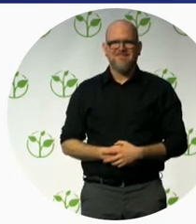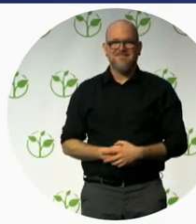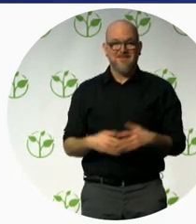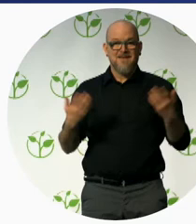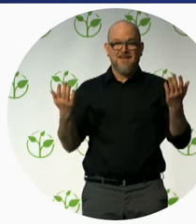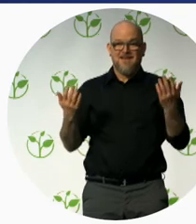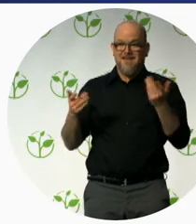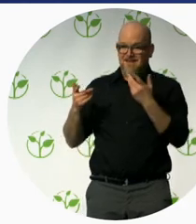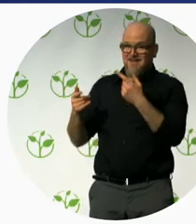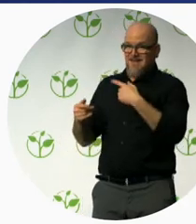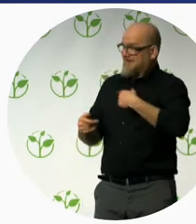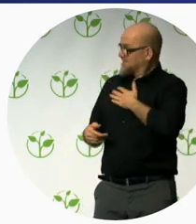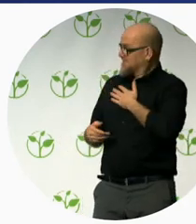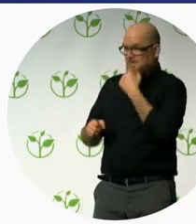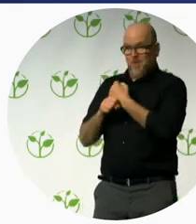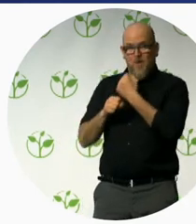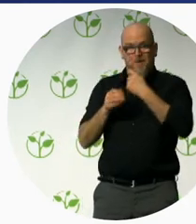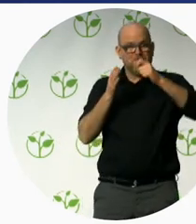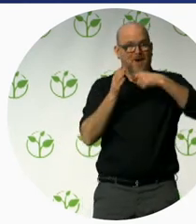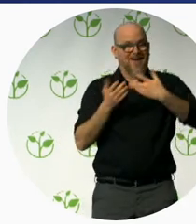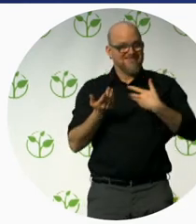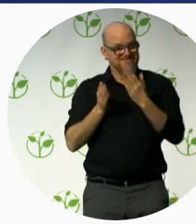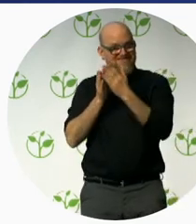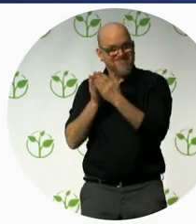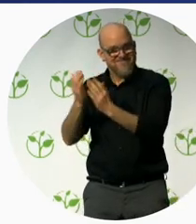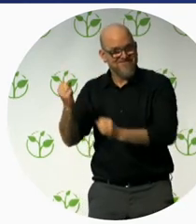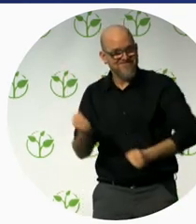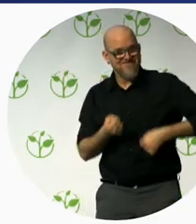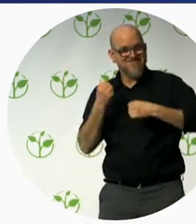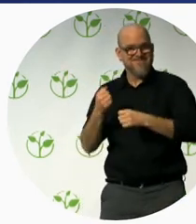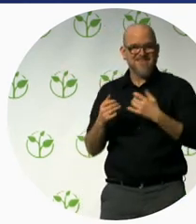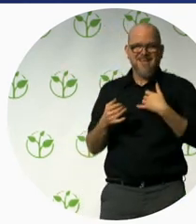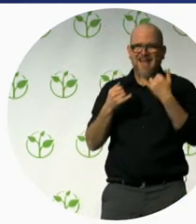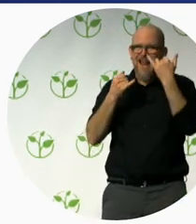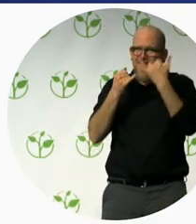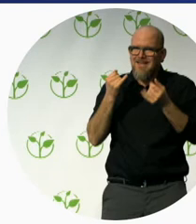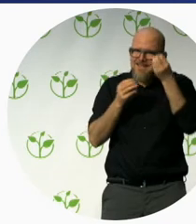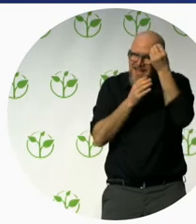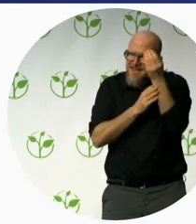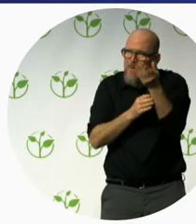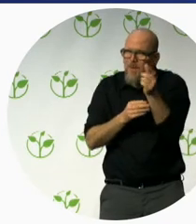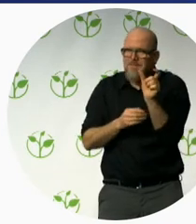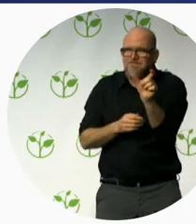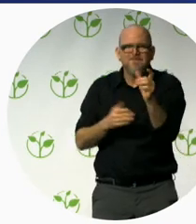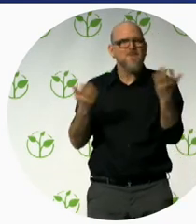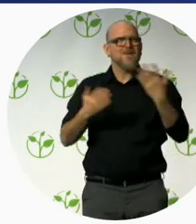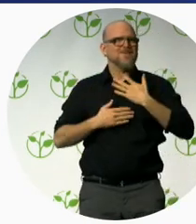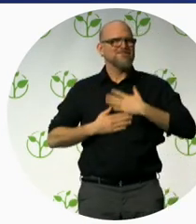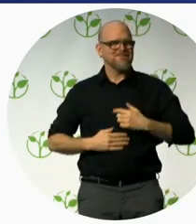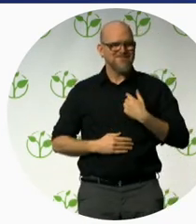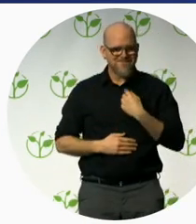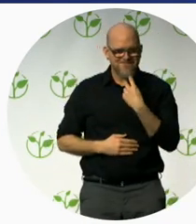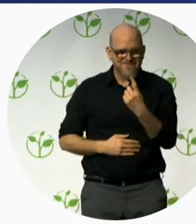So, we have the last message of this project is that if the gondola is possible,